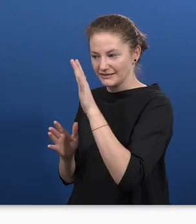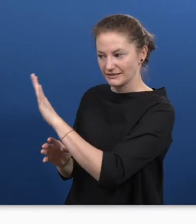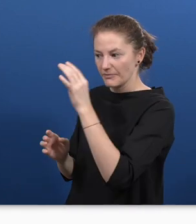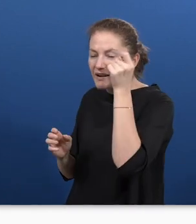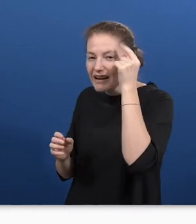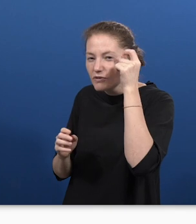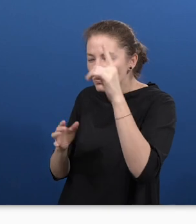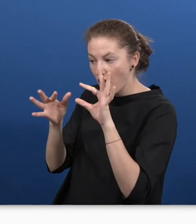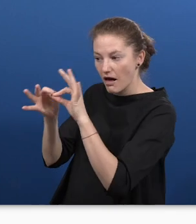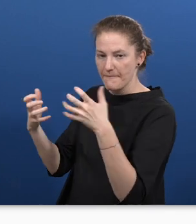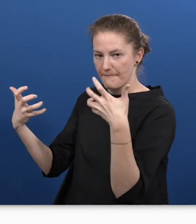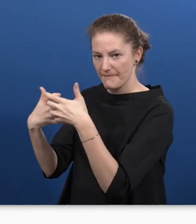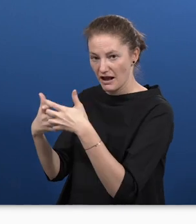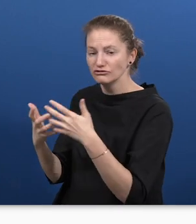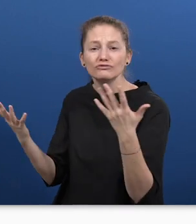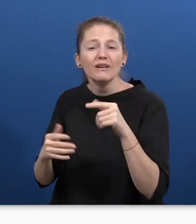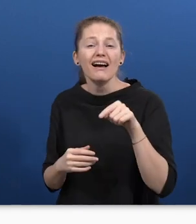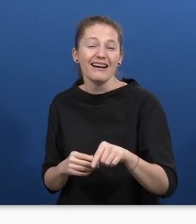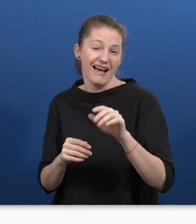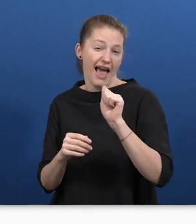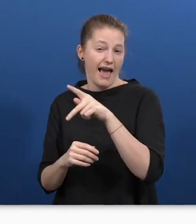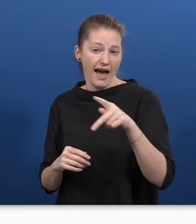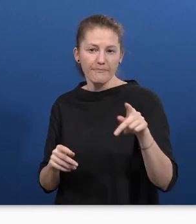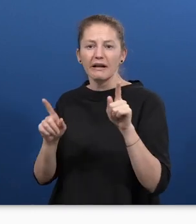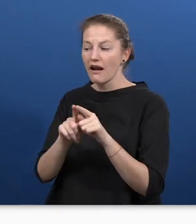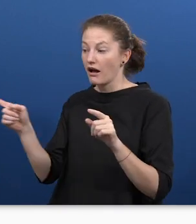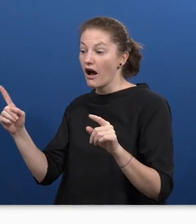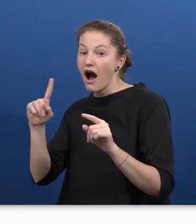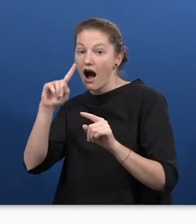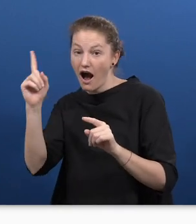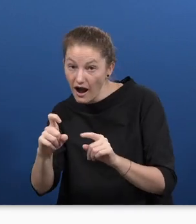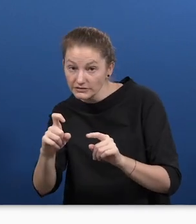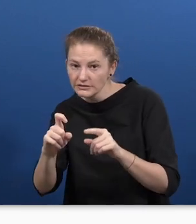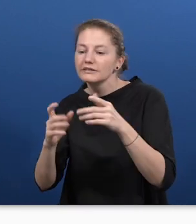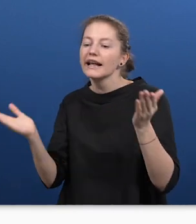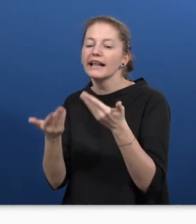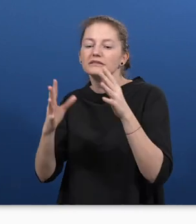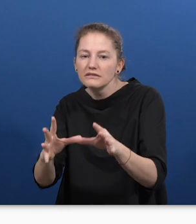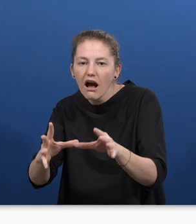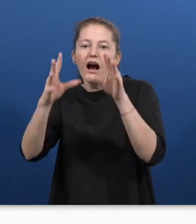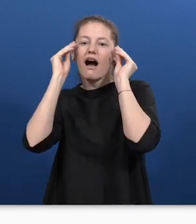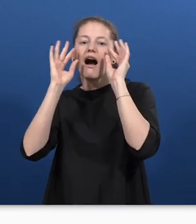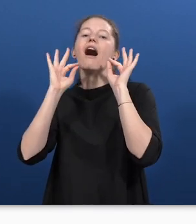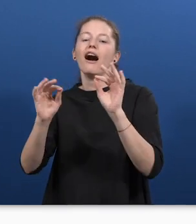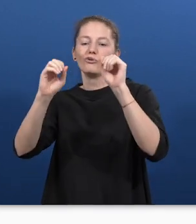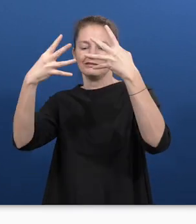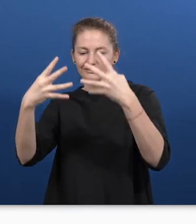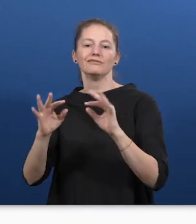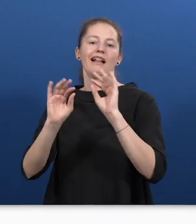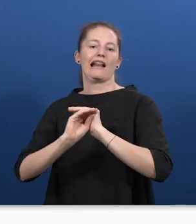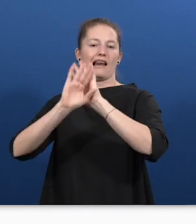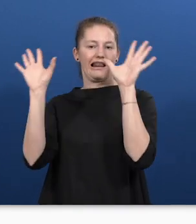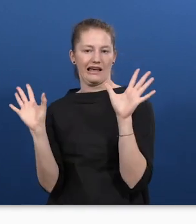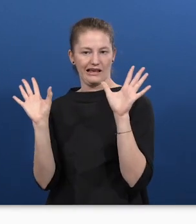to comprehend and show only one result at a time. A quick view on the virtual assistant. In the research phase we found out